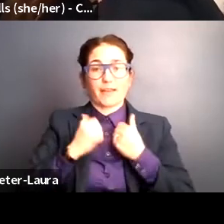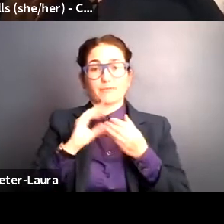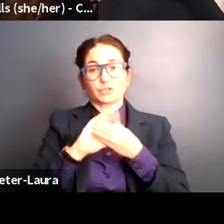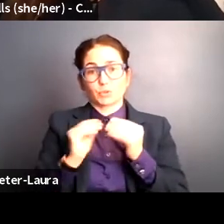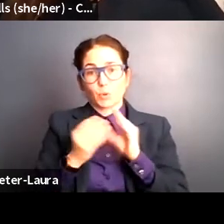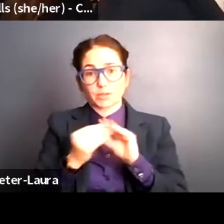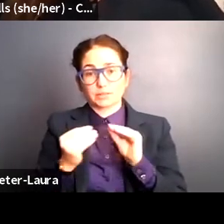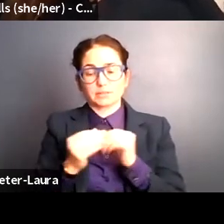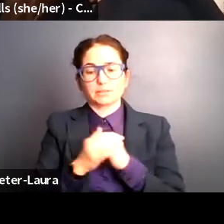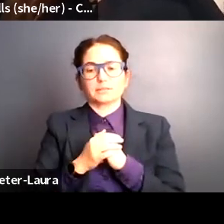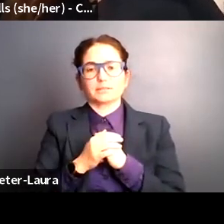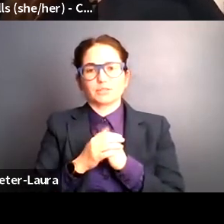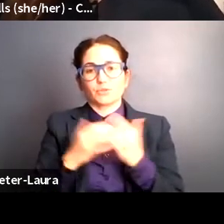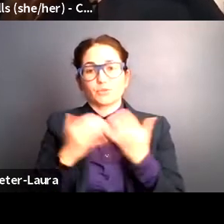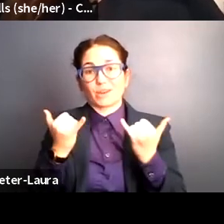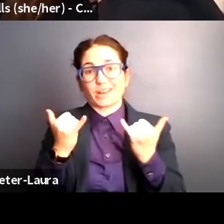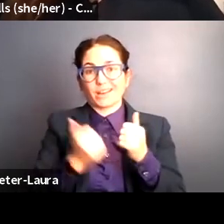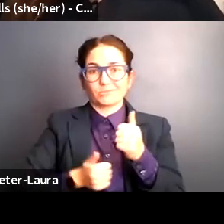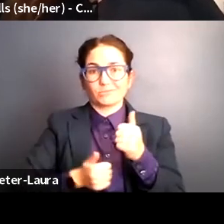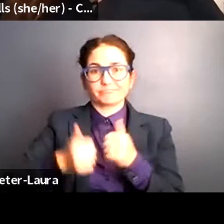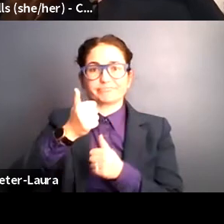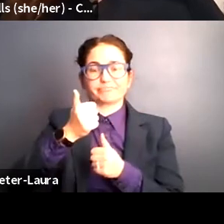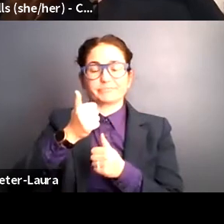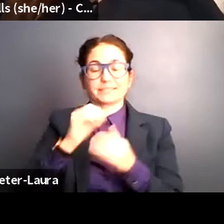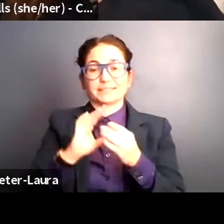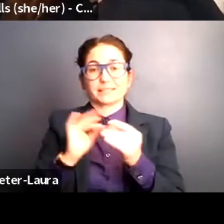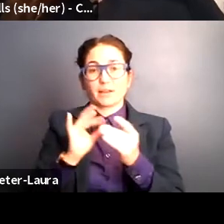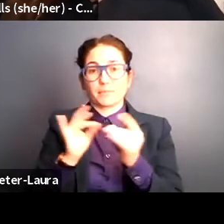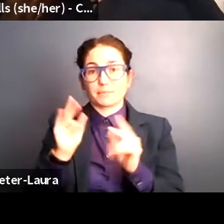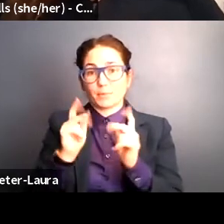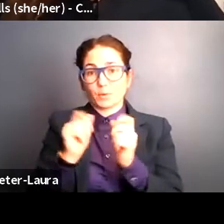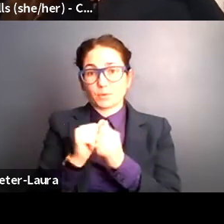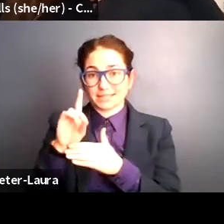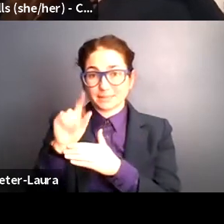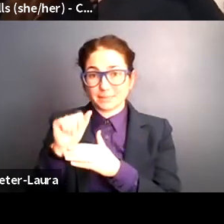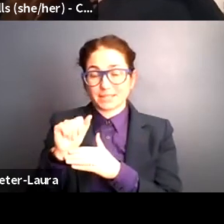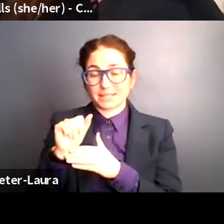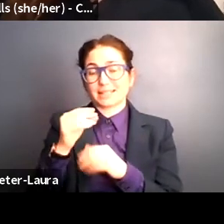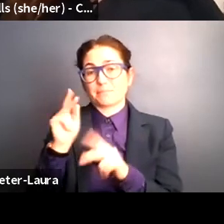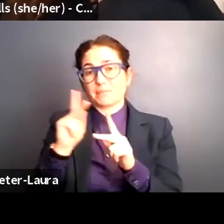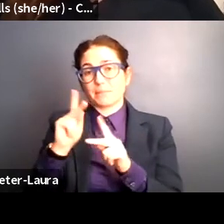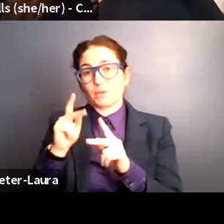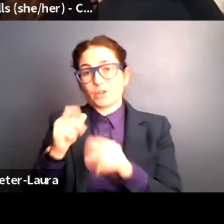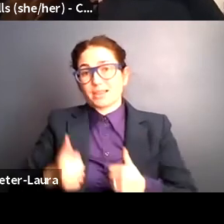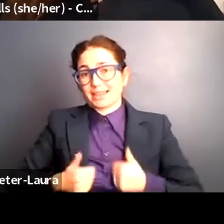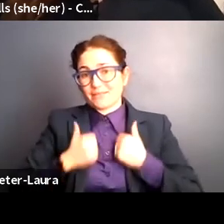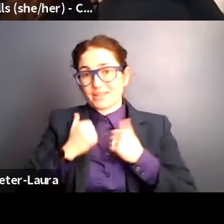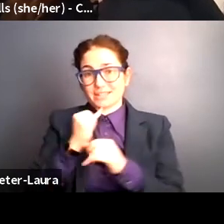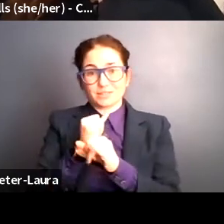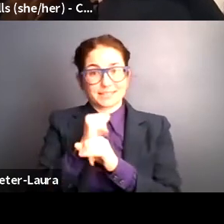Right now, the dominant narrative about COVID and people with disabilities and folks in institutions, it's not narratives, it's obituaries.